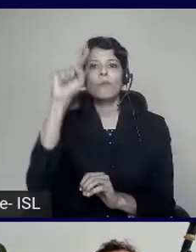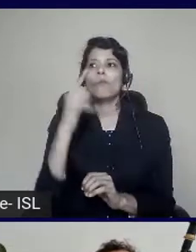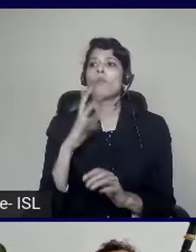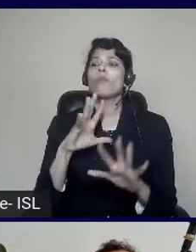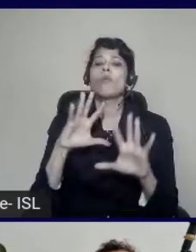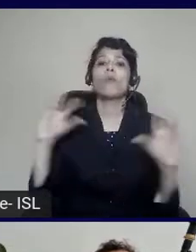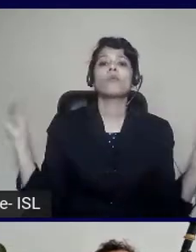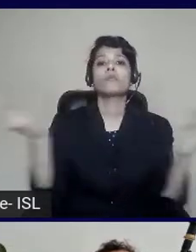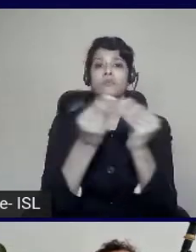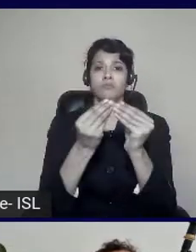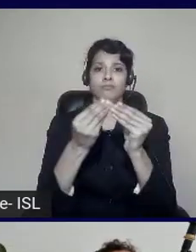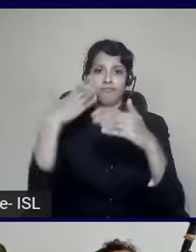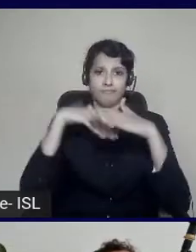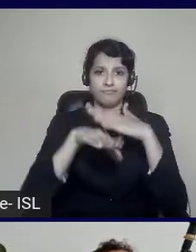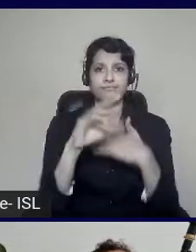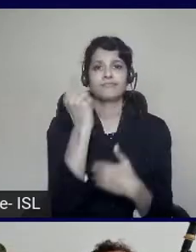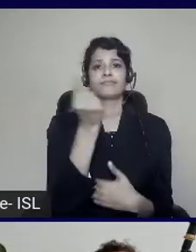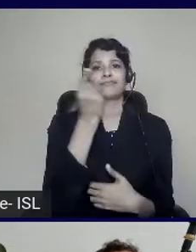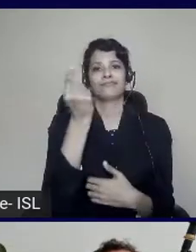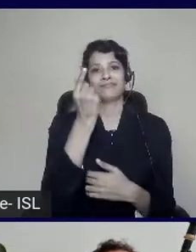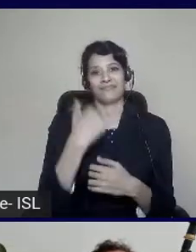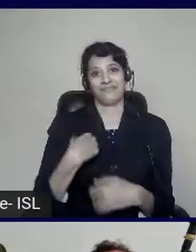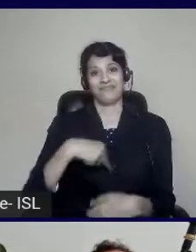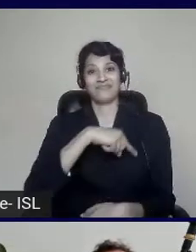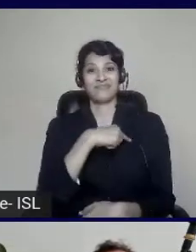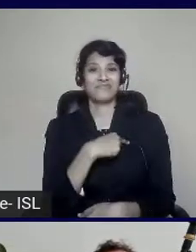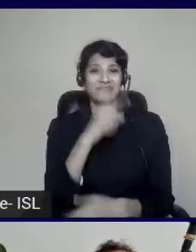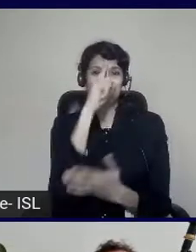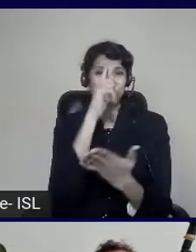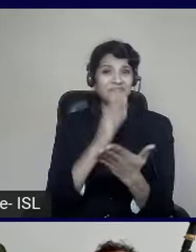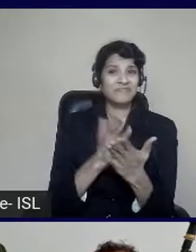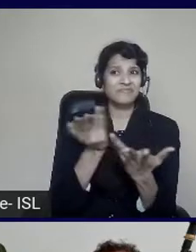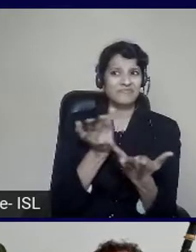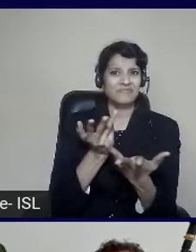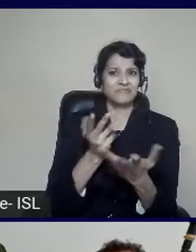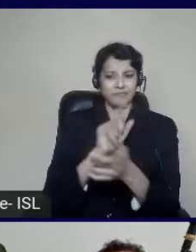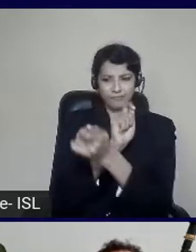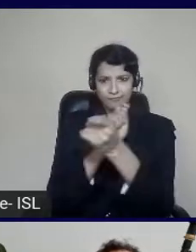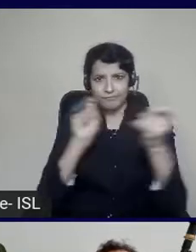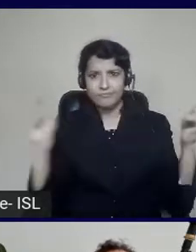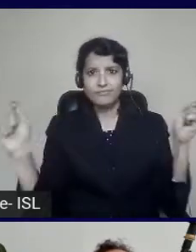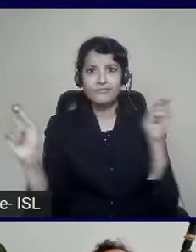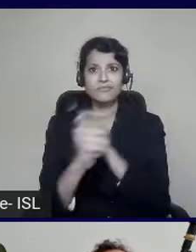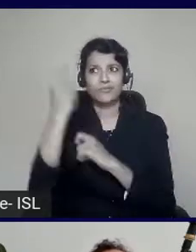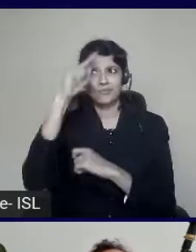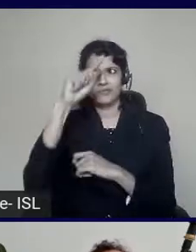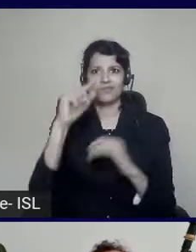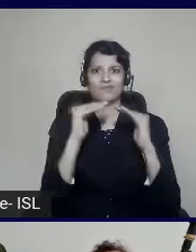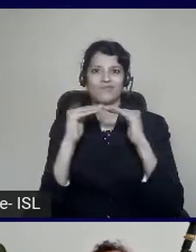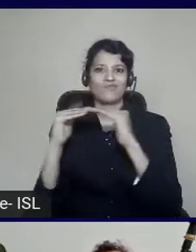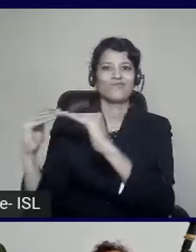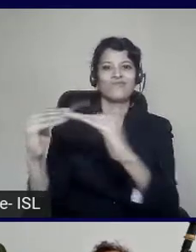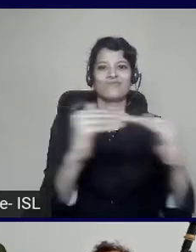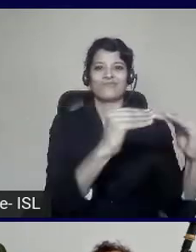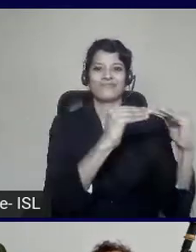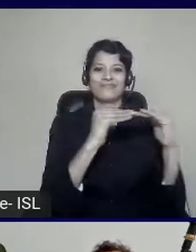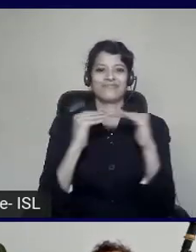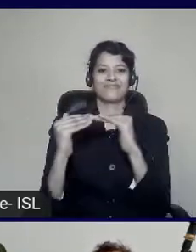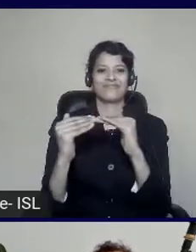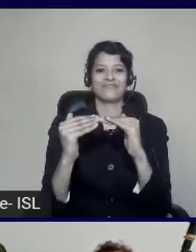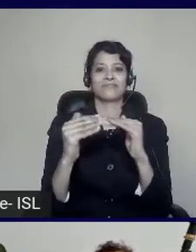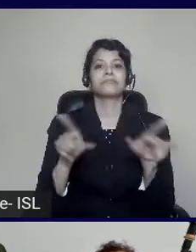believe that they need to become the change that they want to see in the world. That's a good Gandhi quote there, if you want to know about that.